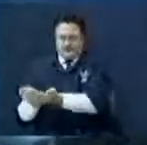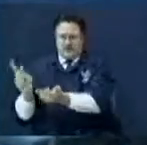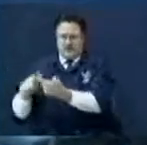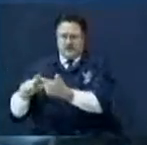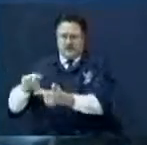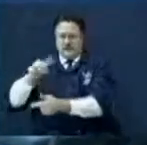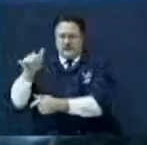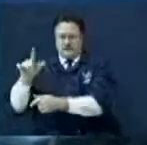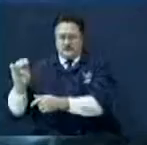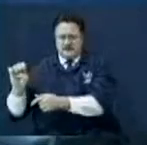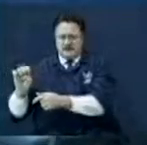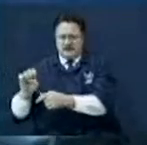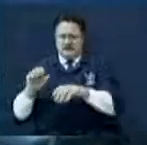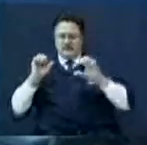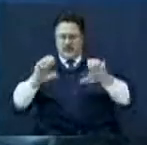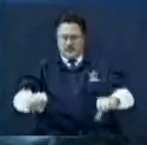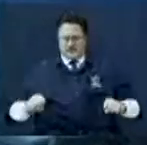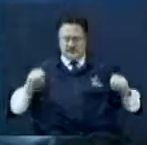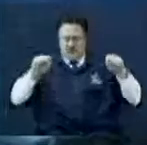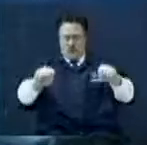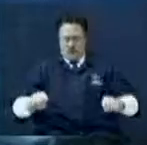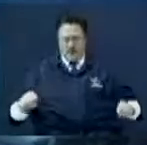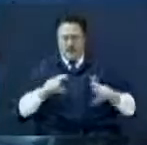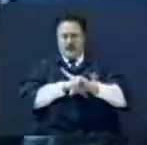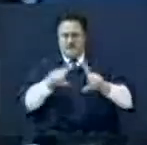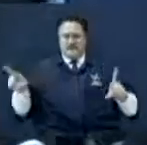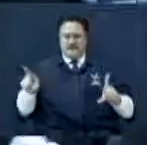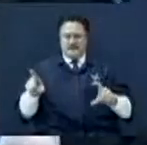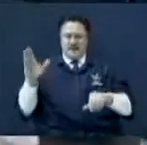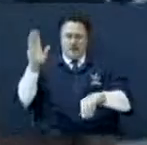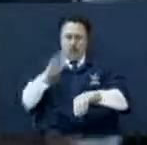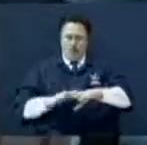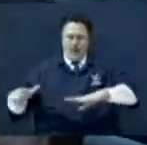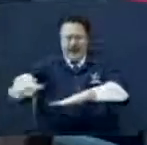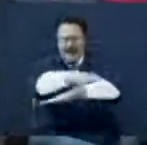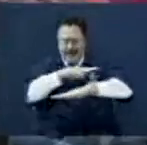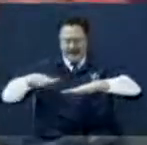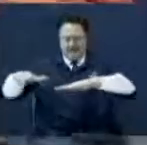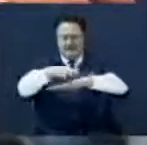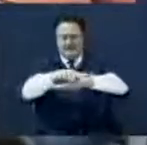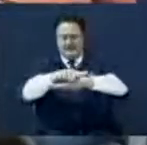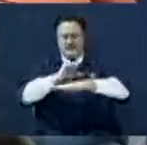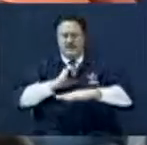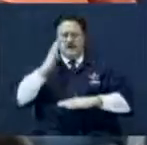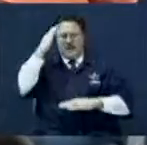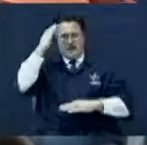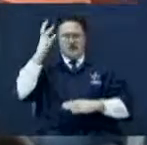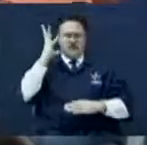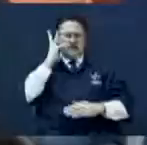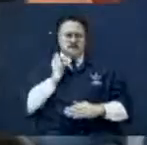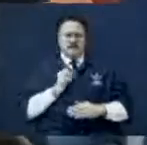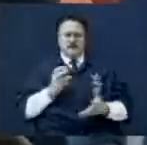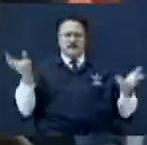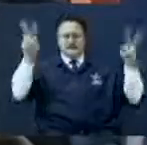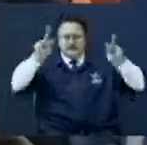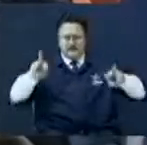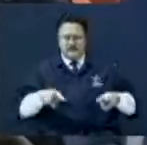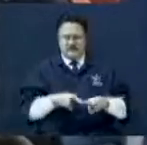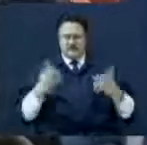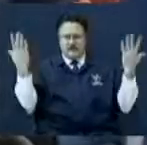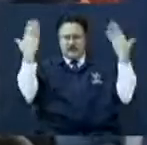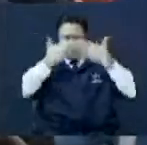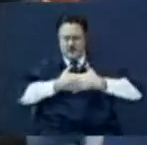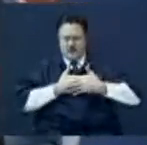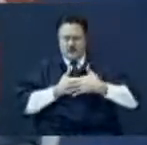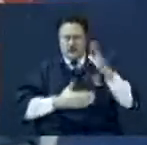and beating up mud while they're on the other side. Somebody help me preach. I know some of you's going through valleys. I know you're going through a dark